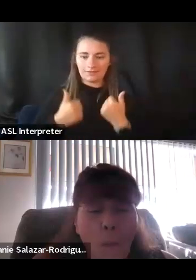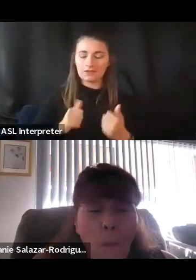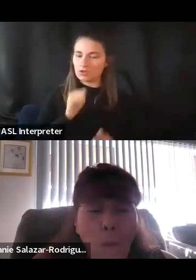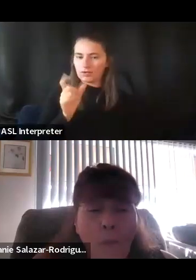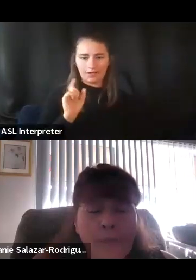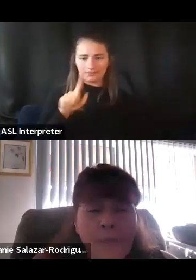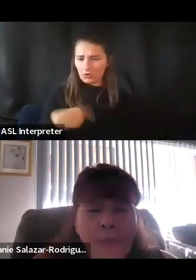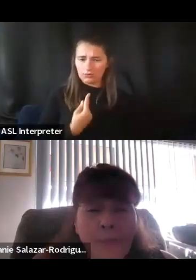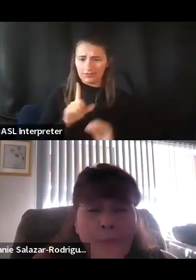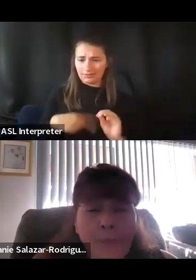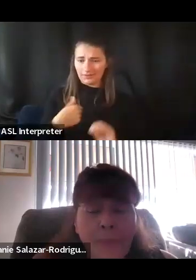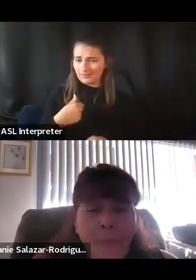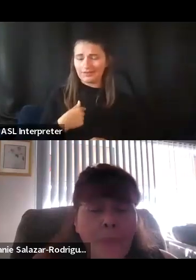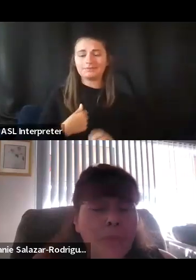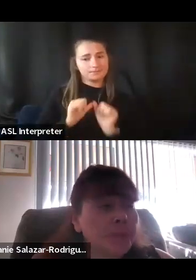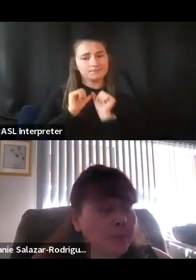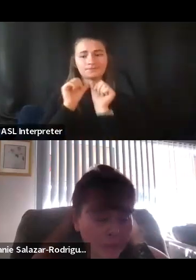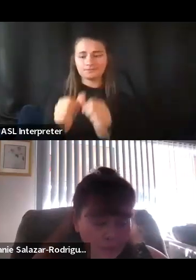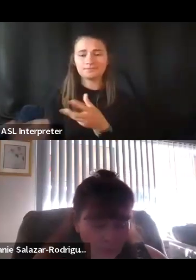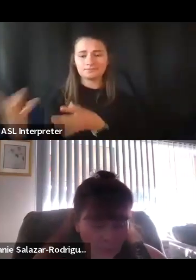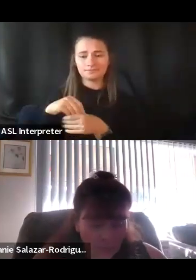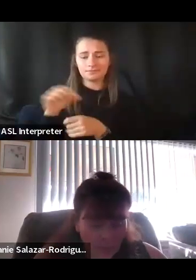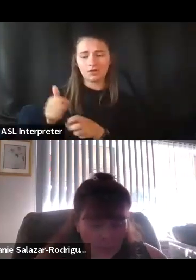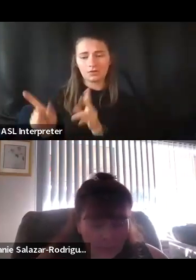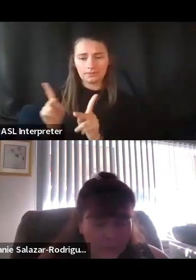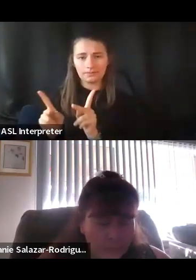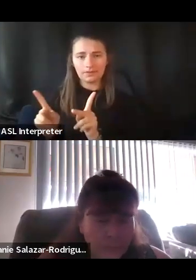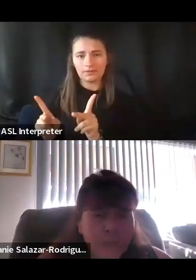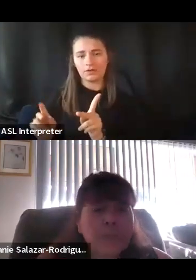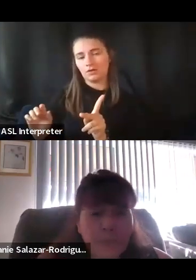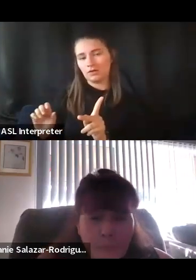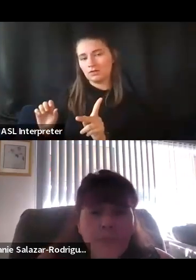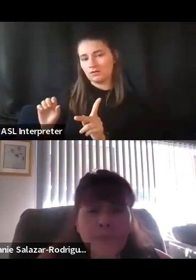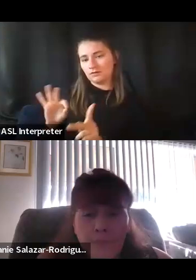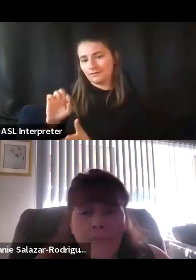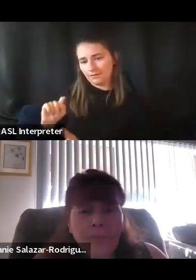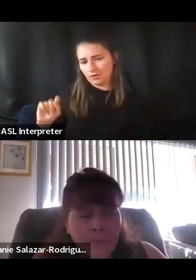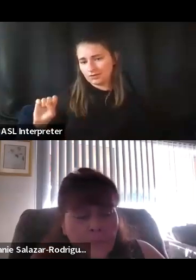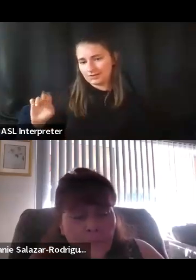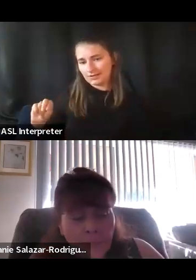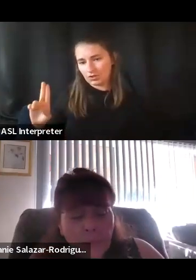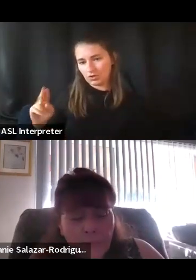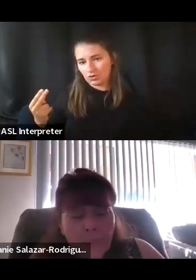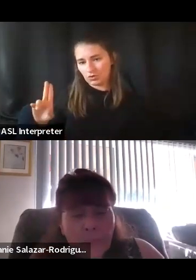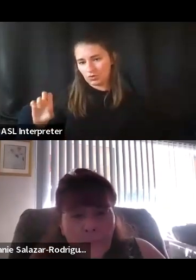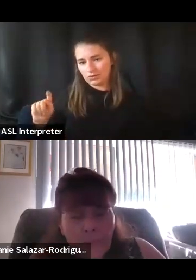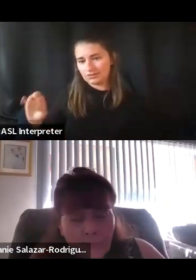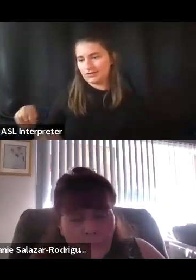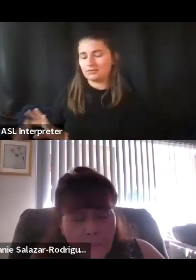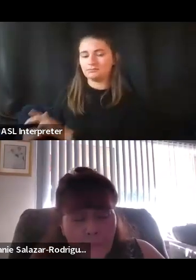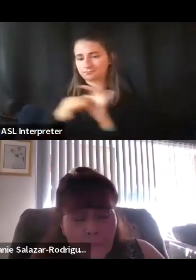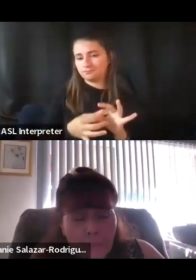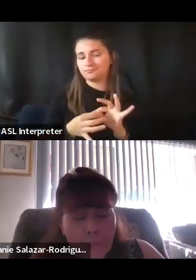started being a bridge and making sure that the Warrior Transition Battalion out of Fort Sam Houston started fostering a stronger relationship with Craig Hospital so more